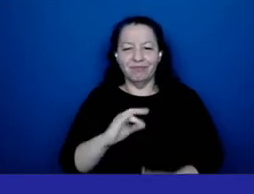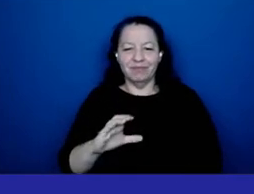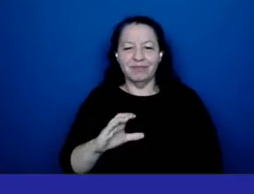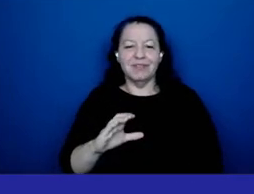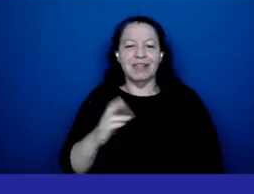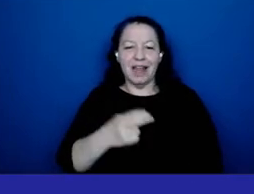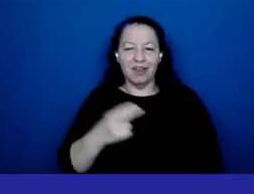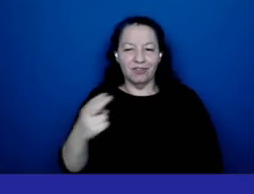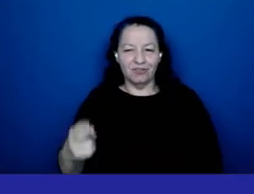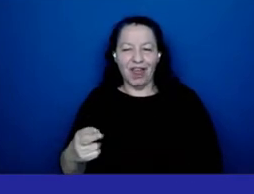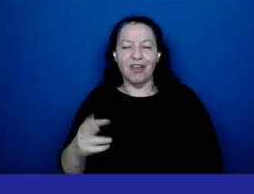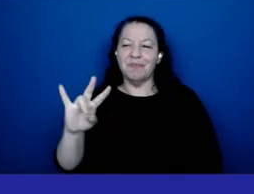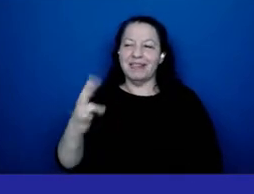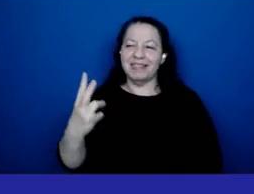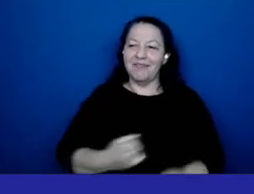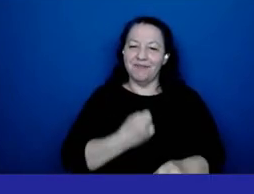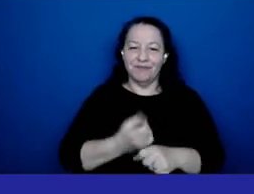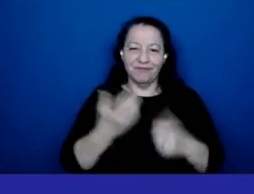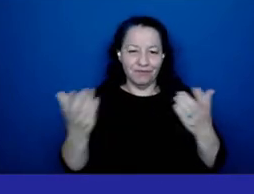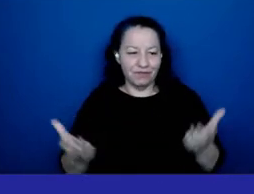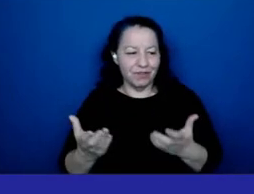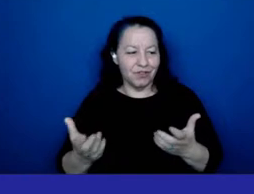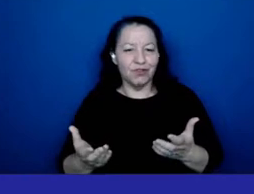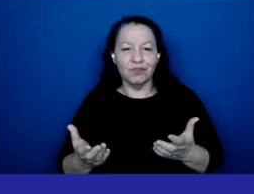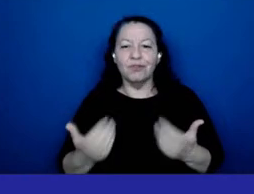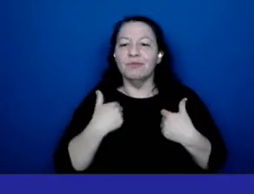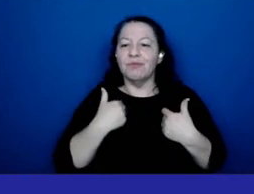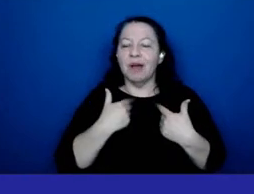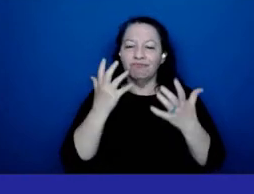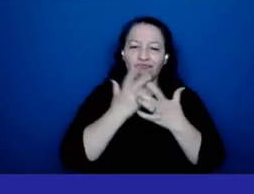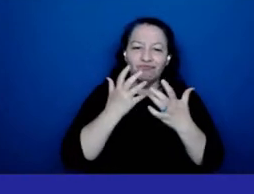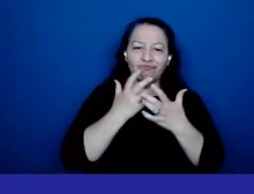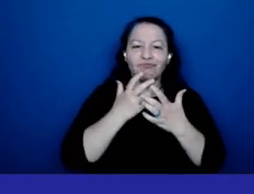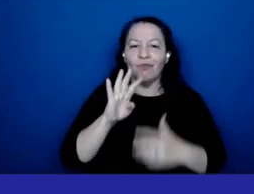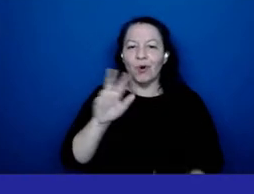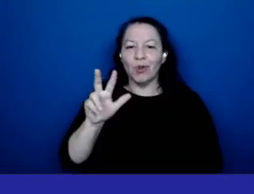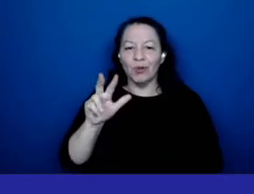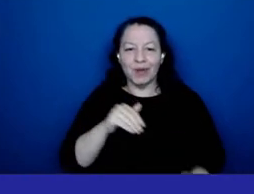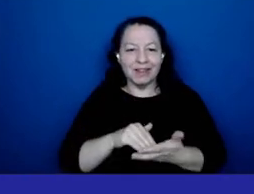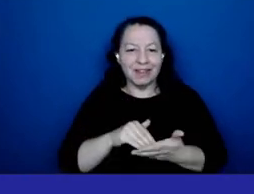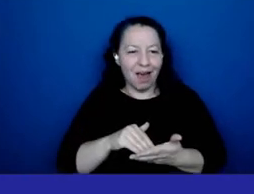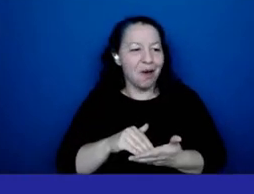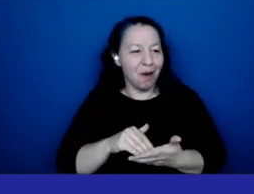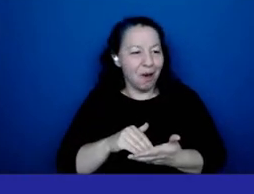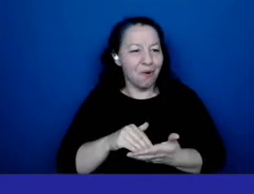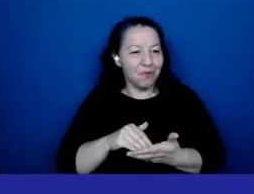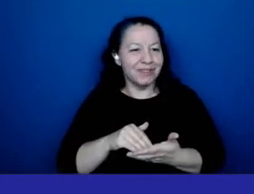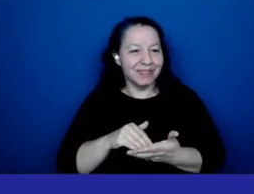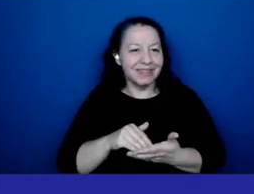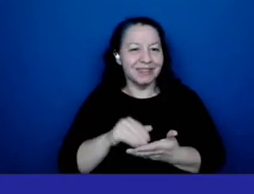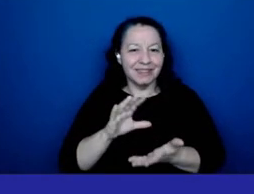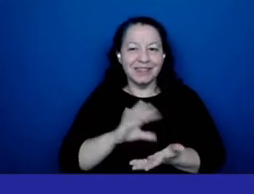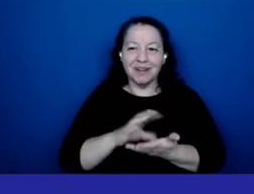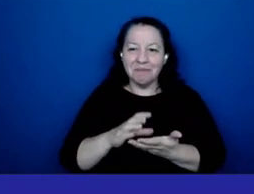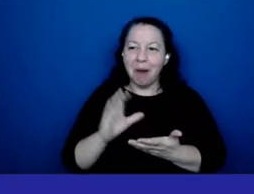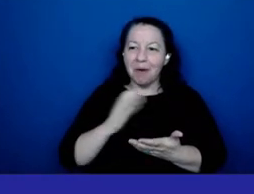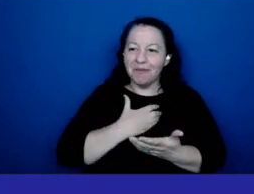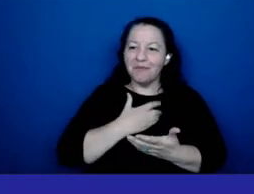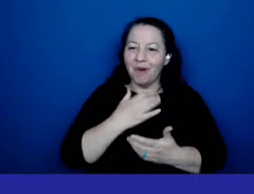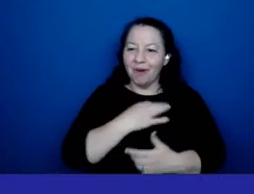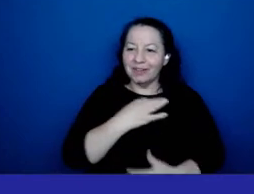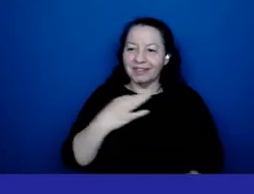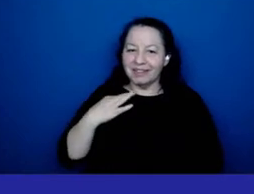year here uh and we have an amazing 43 000 strong staff who every day